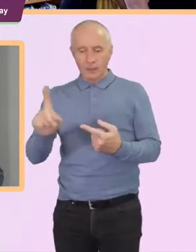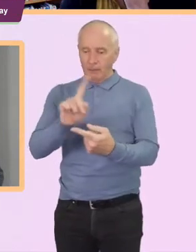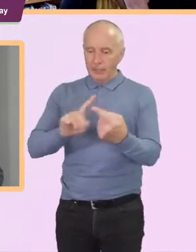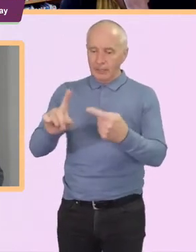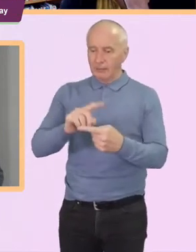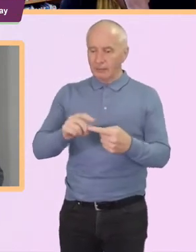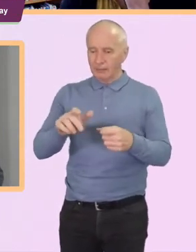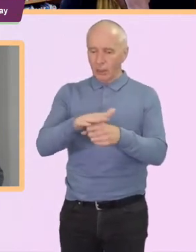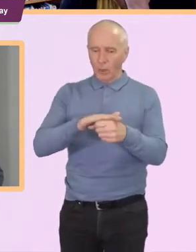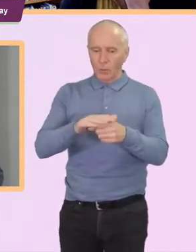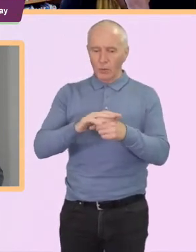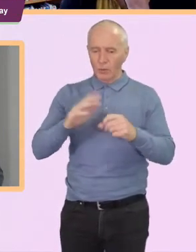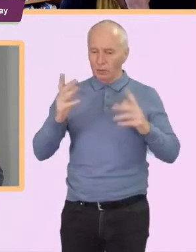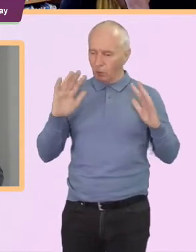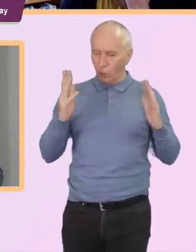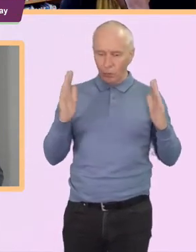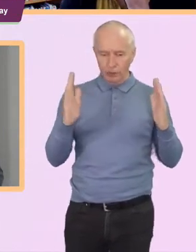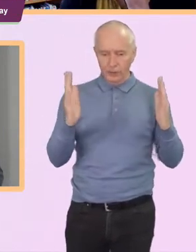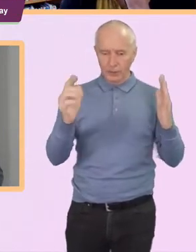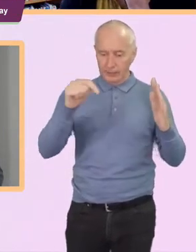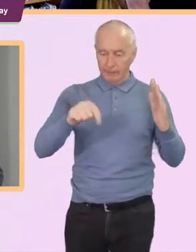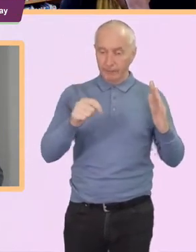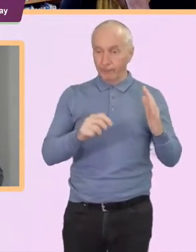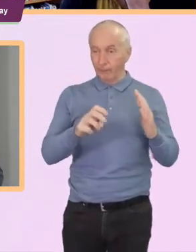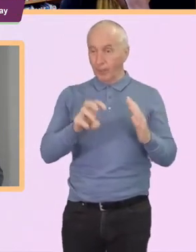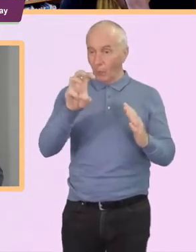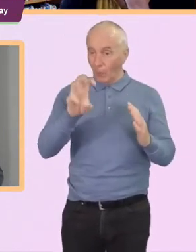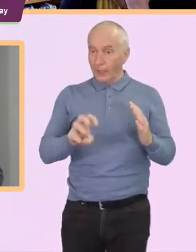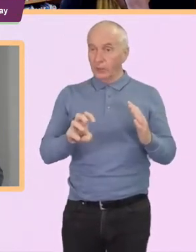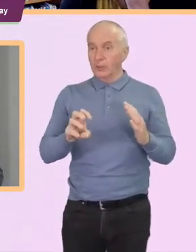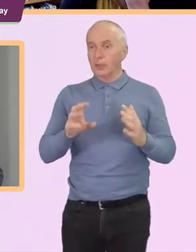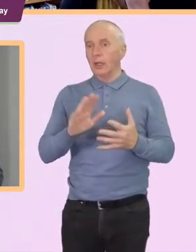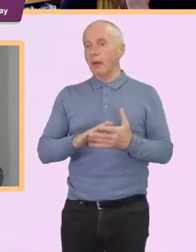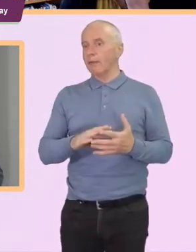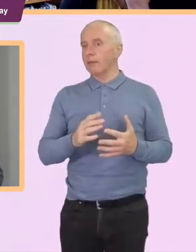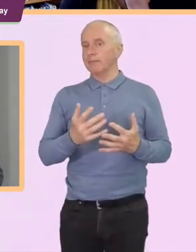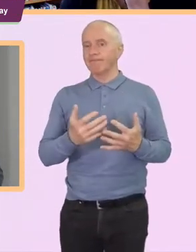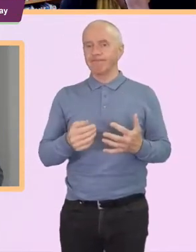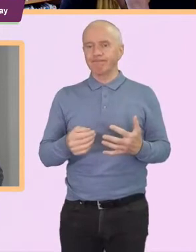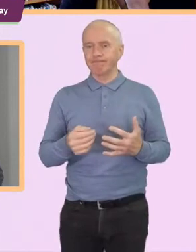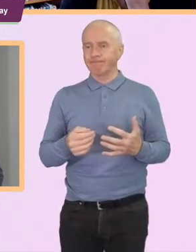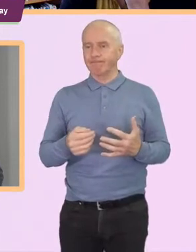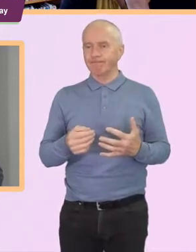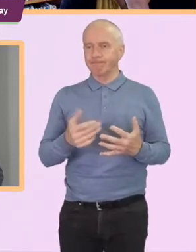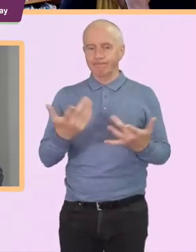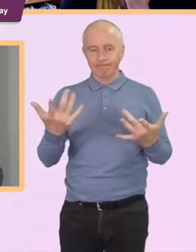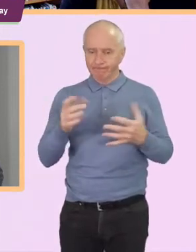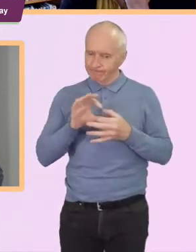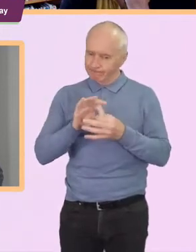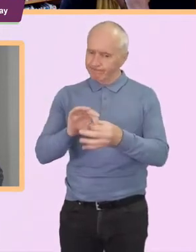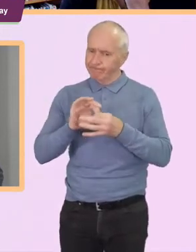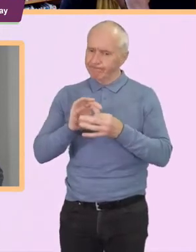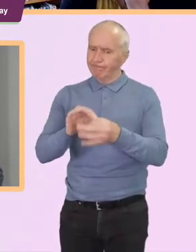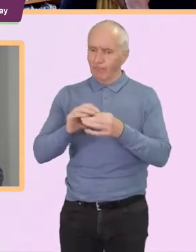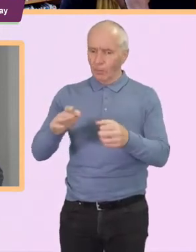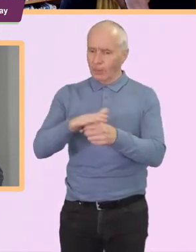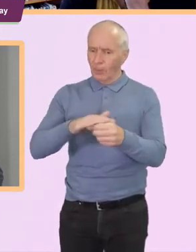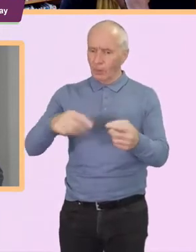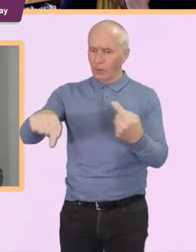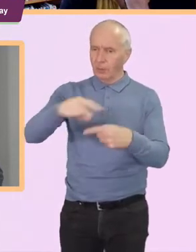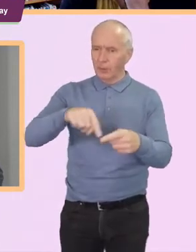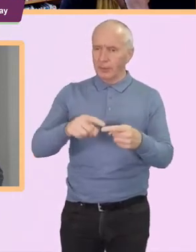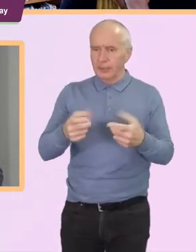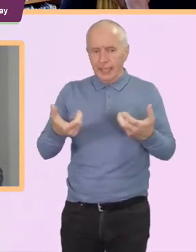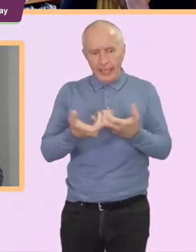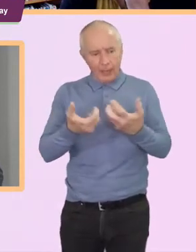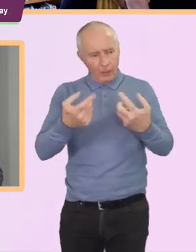here in Wales and um there's it seems to be quite a lot of um engagement with local communities as to how